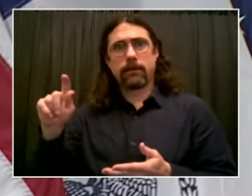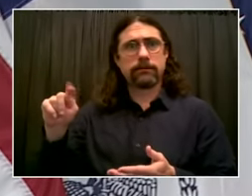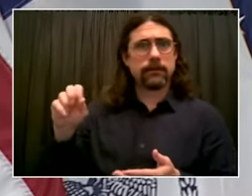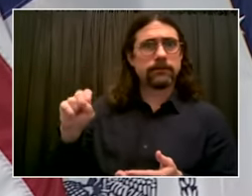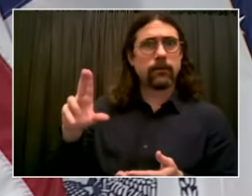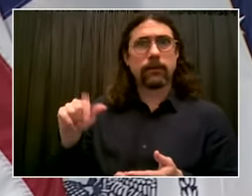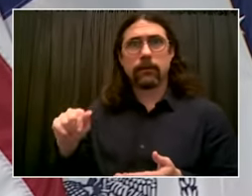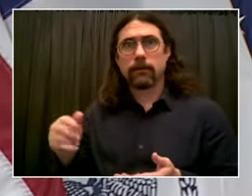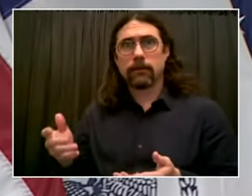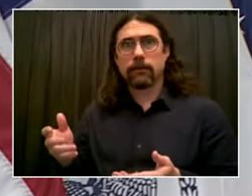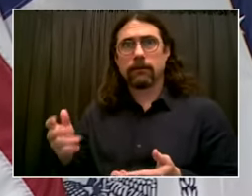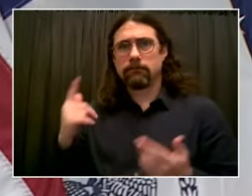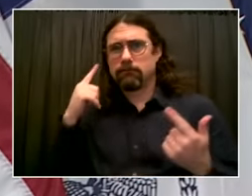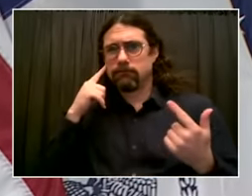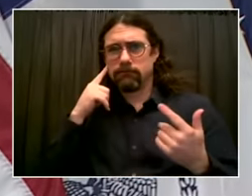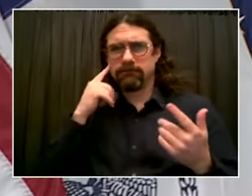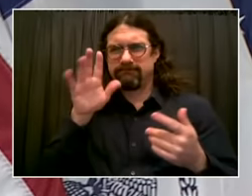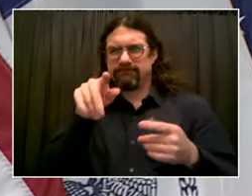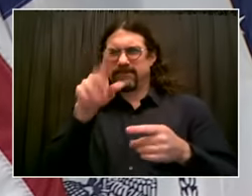There you go. Can you hear us?